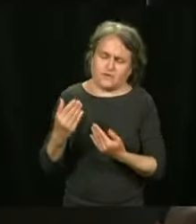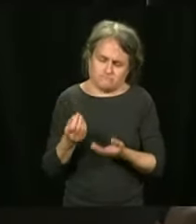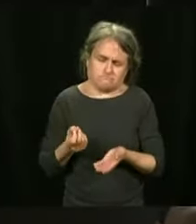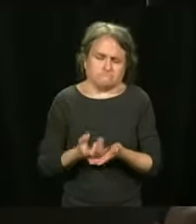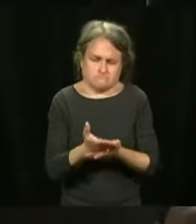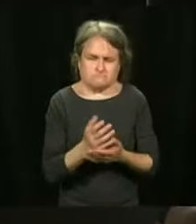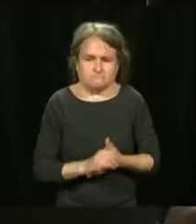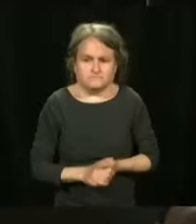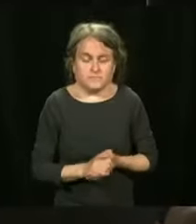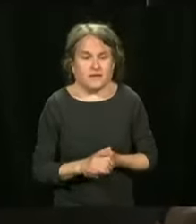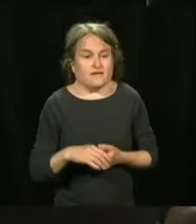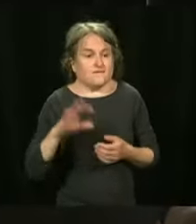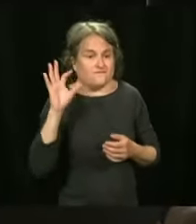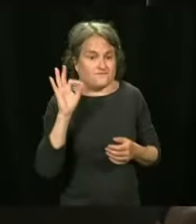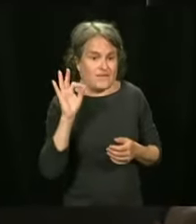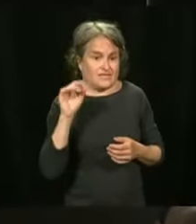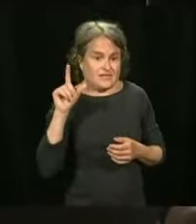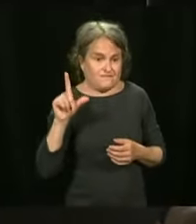Question?